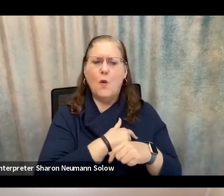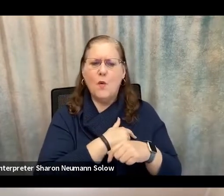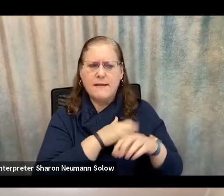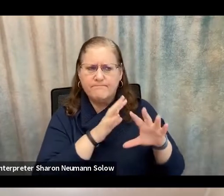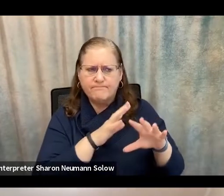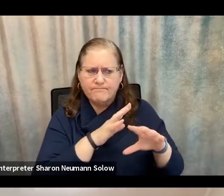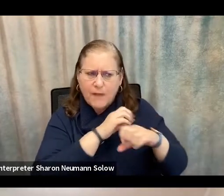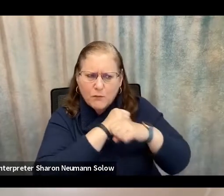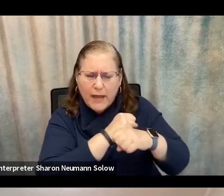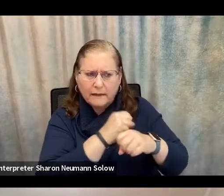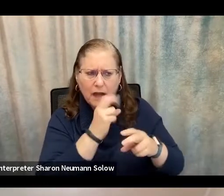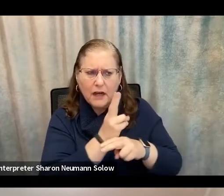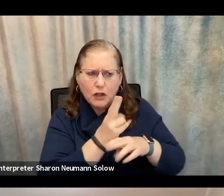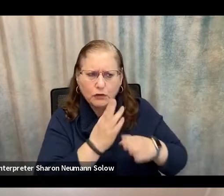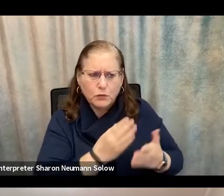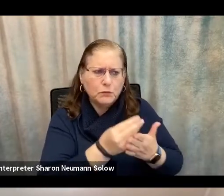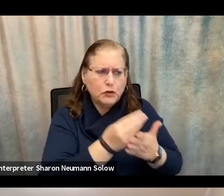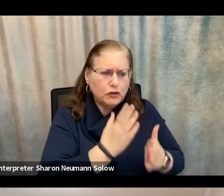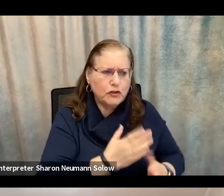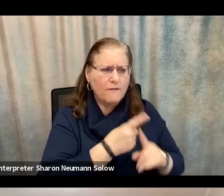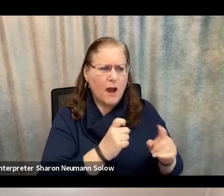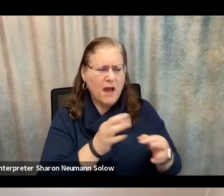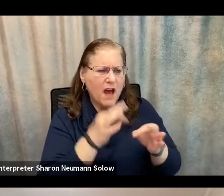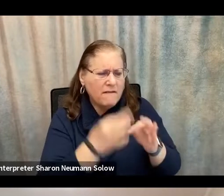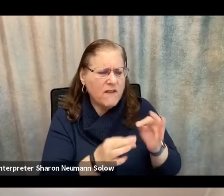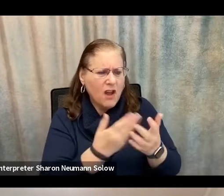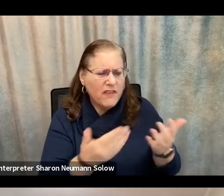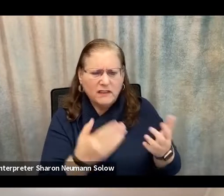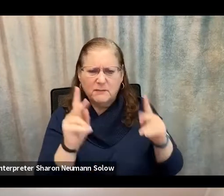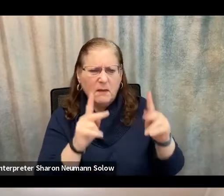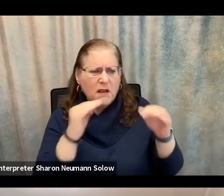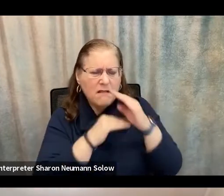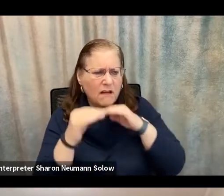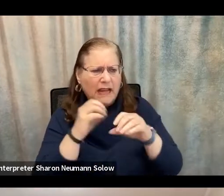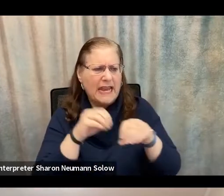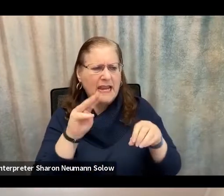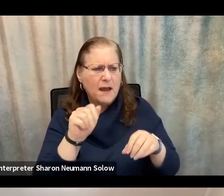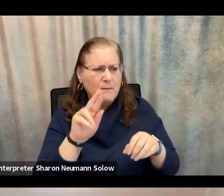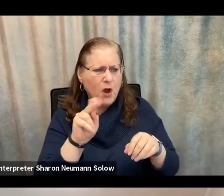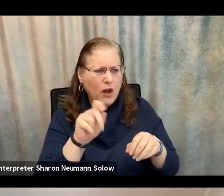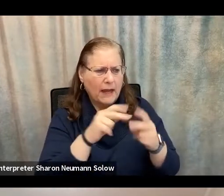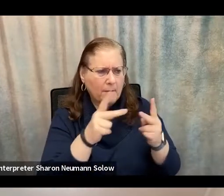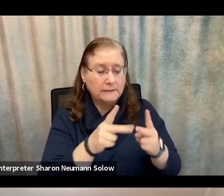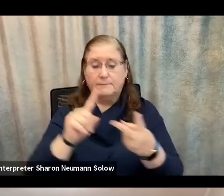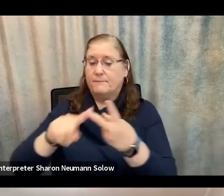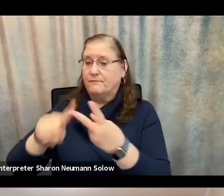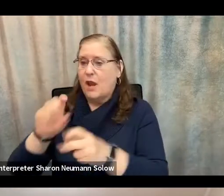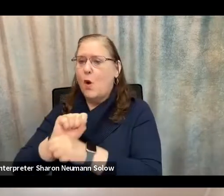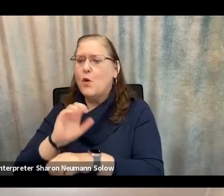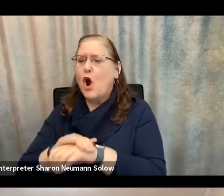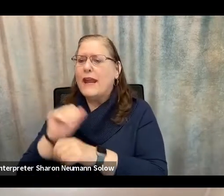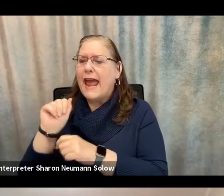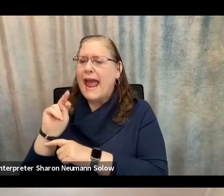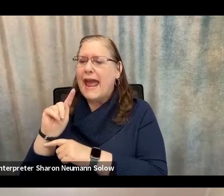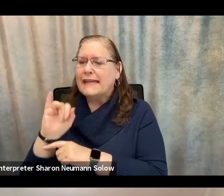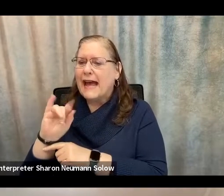protect consumers from unfair and deceptive practices in the marketplace. But we also work on antitrust issues or competition matters.